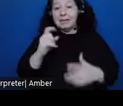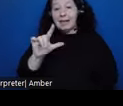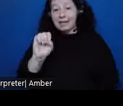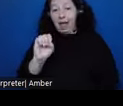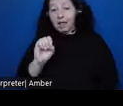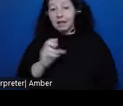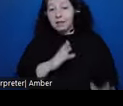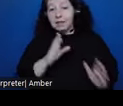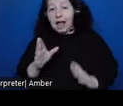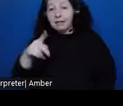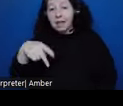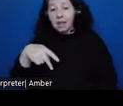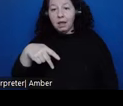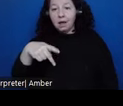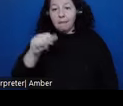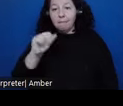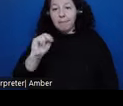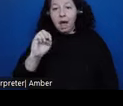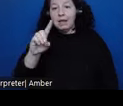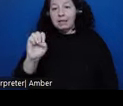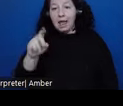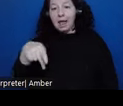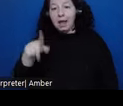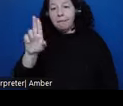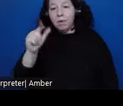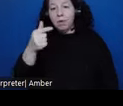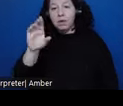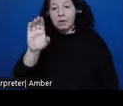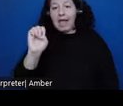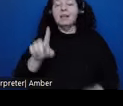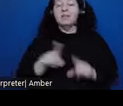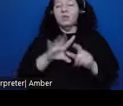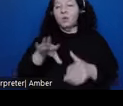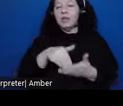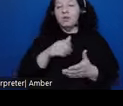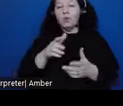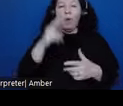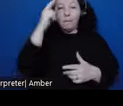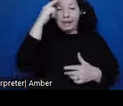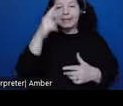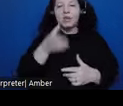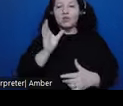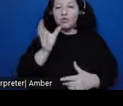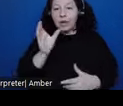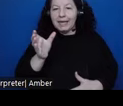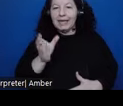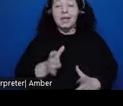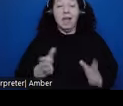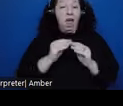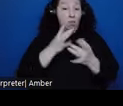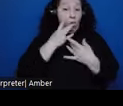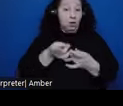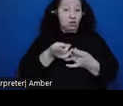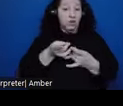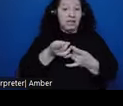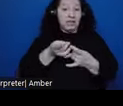maguey sap that's also a Central Mexican drink. But perhaps even more interesting just for the distance are